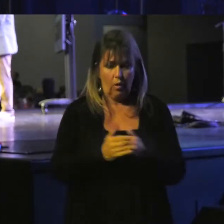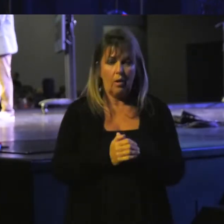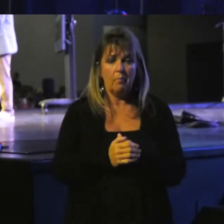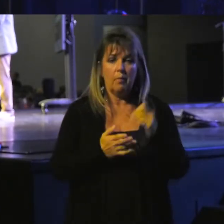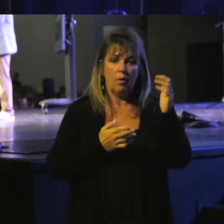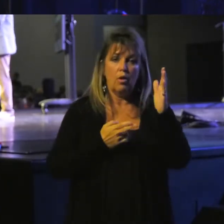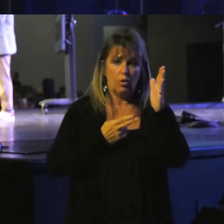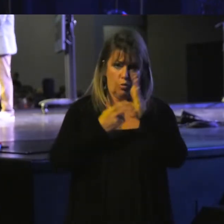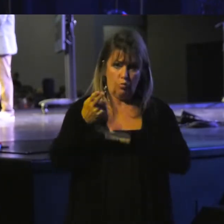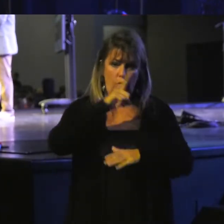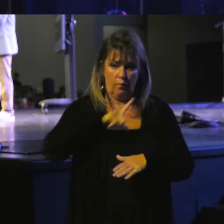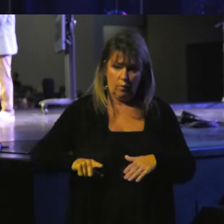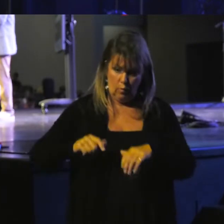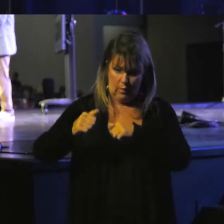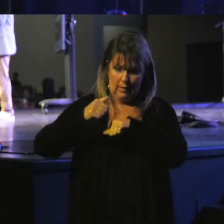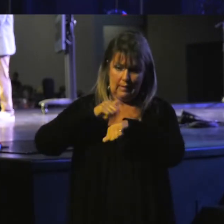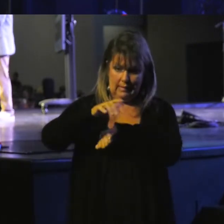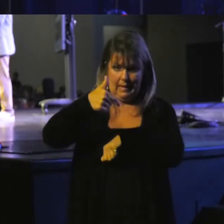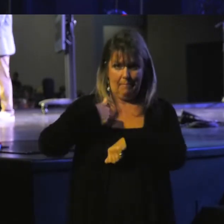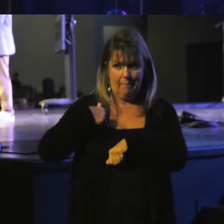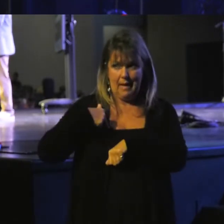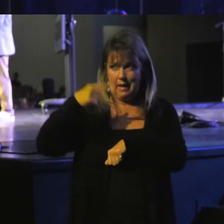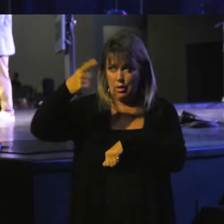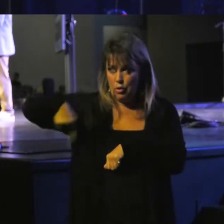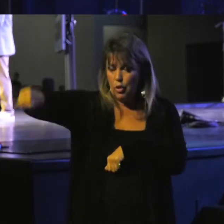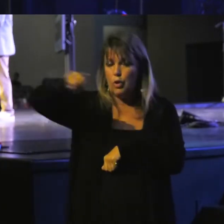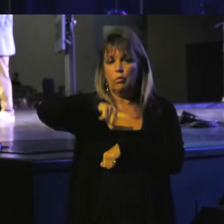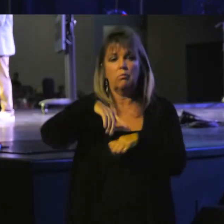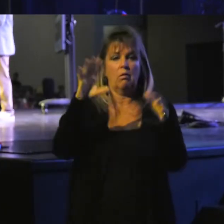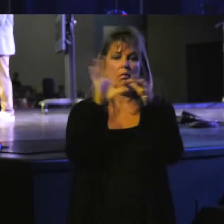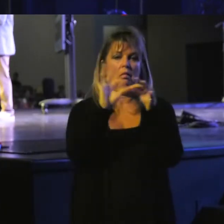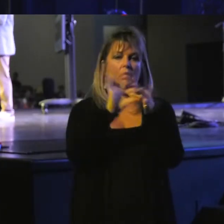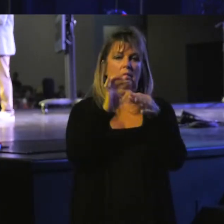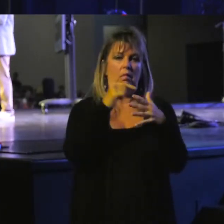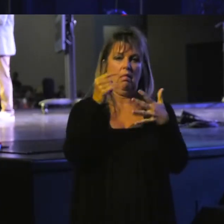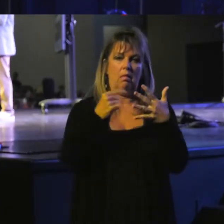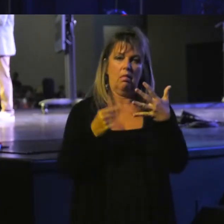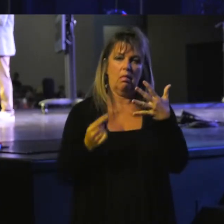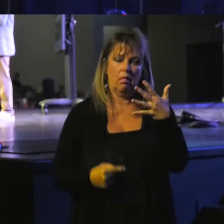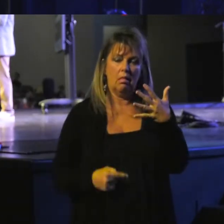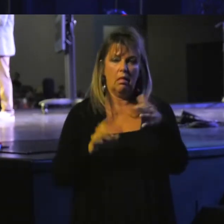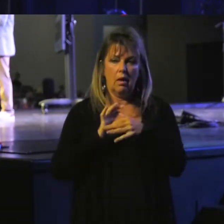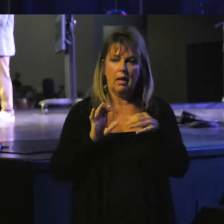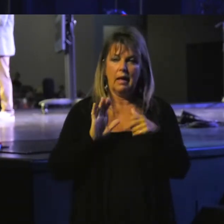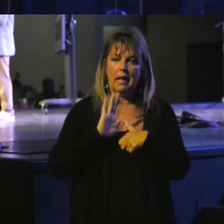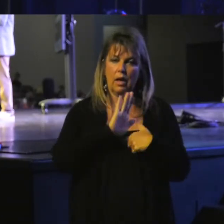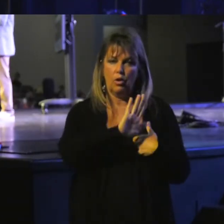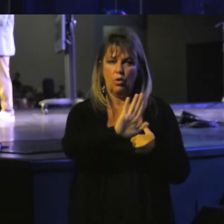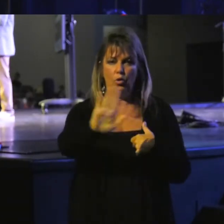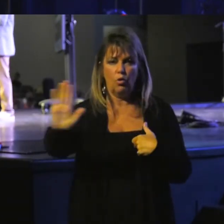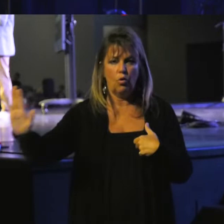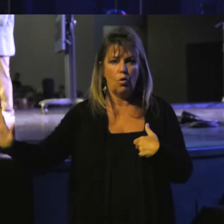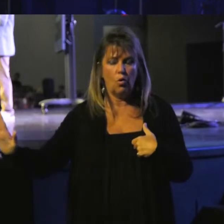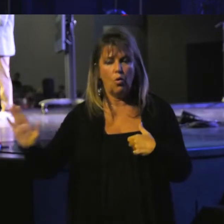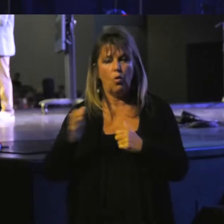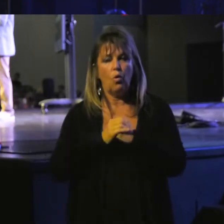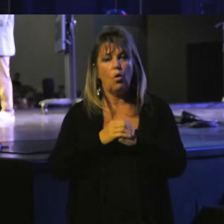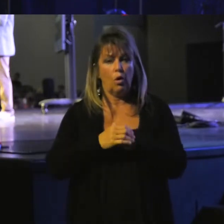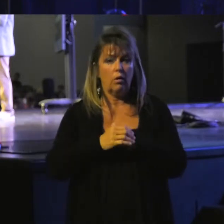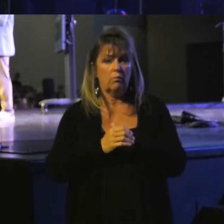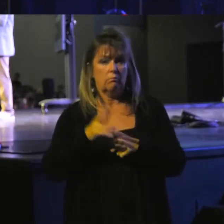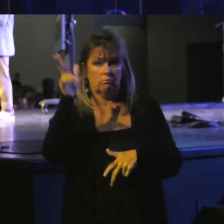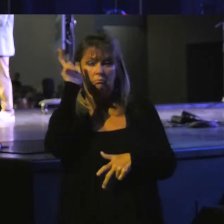sent me to you to speak all these words in your ears. But